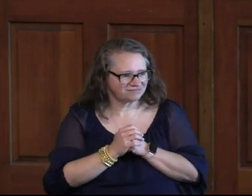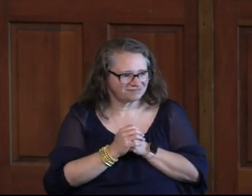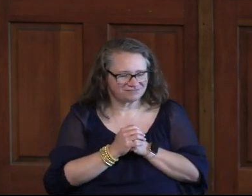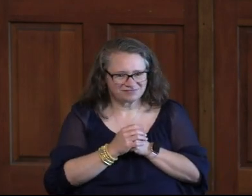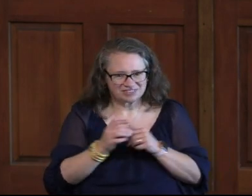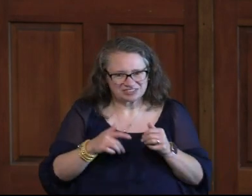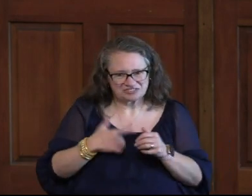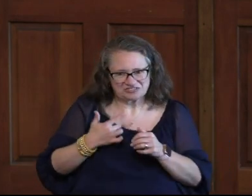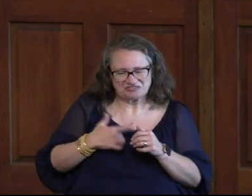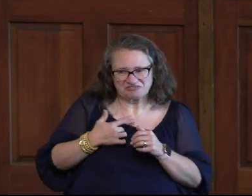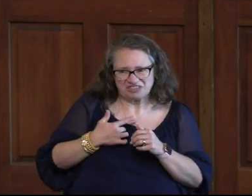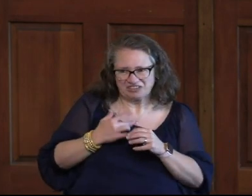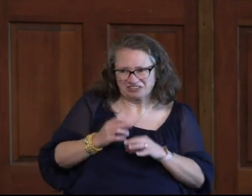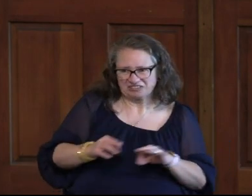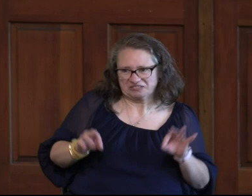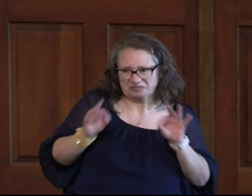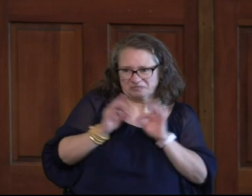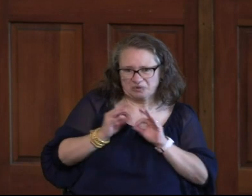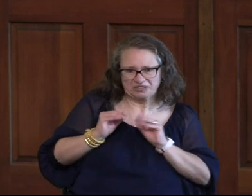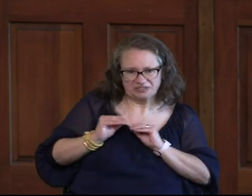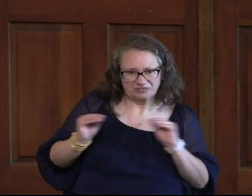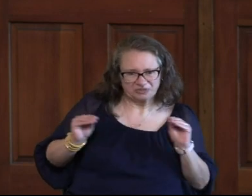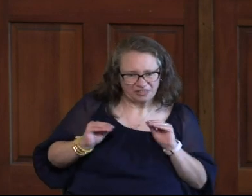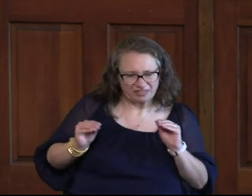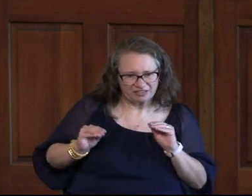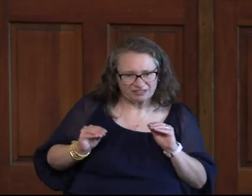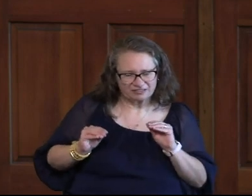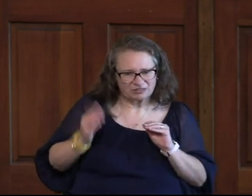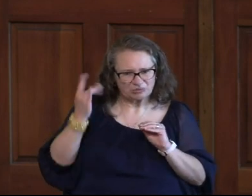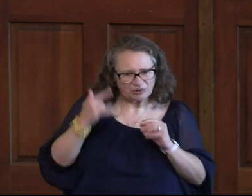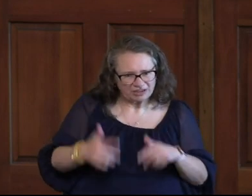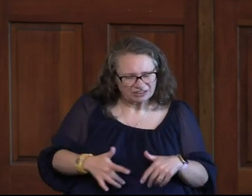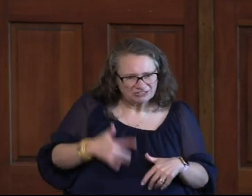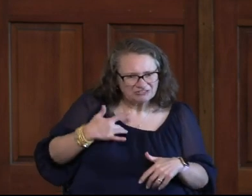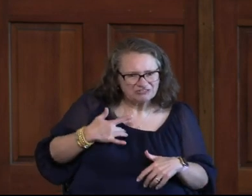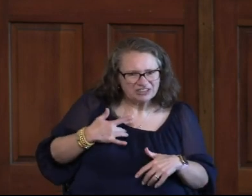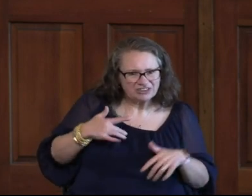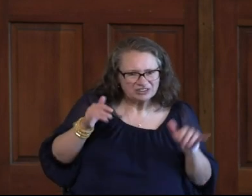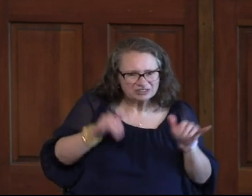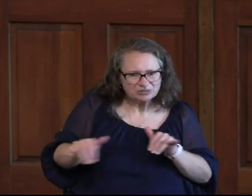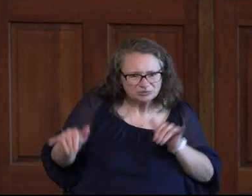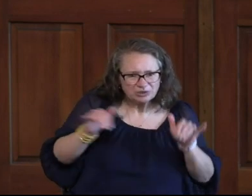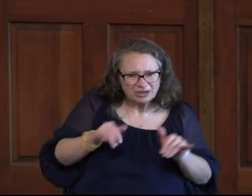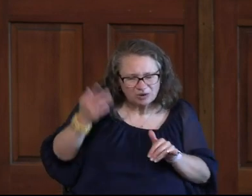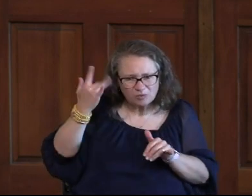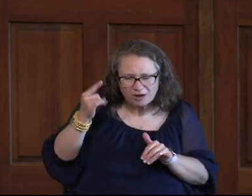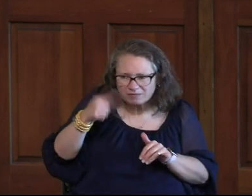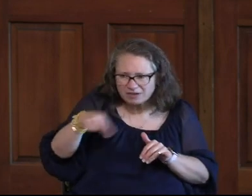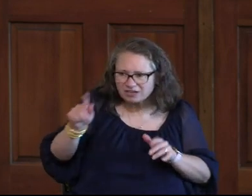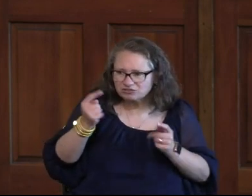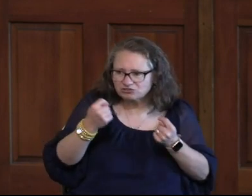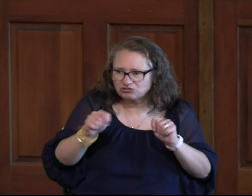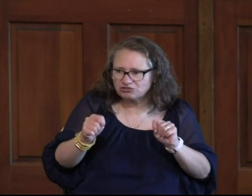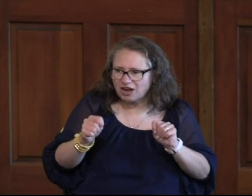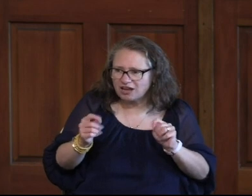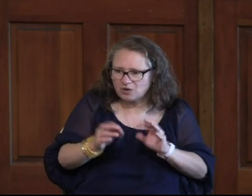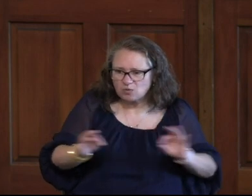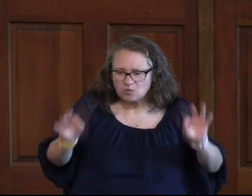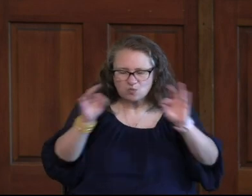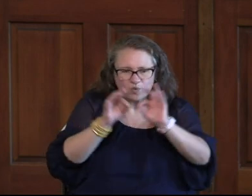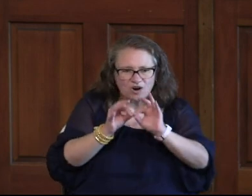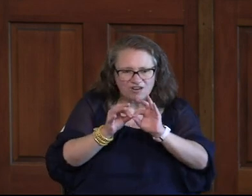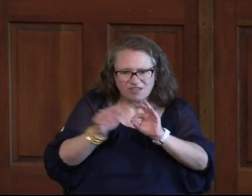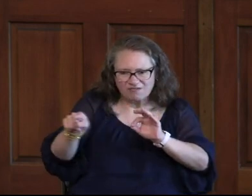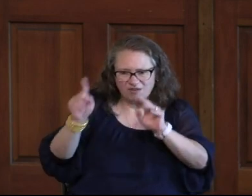And You Just Feel Inferior Inadequate You Know Why You Feel Inferior Inadequate Because You're Trying To Get Your Worth From A